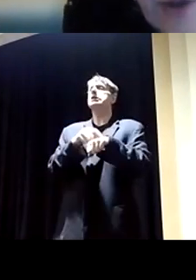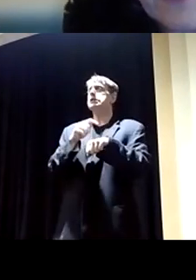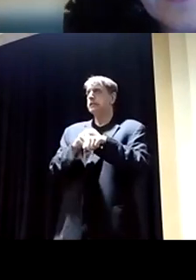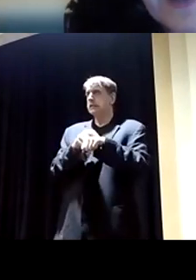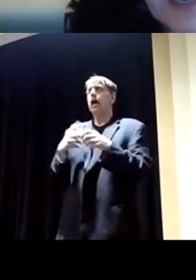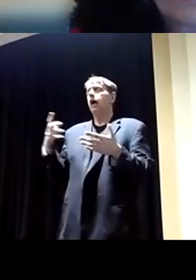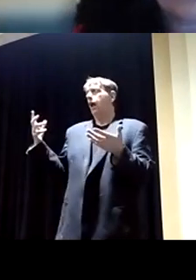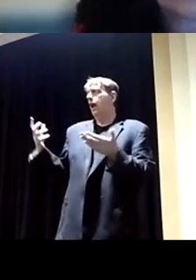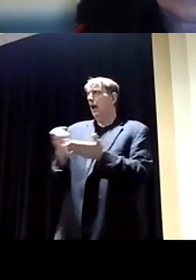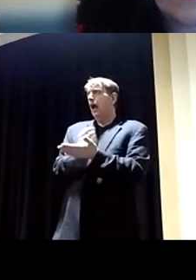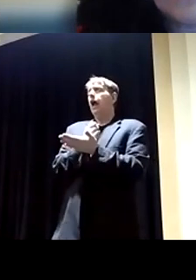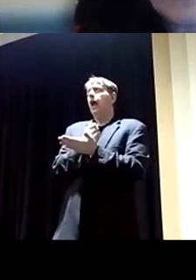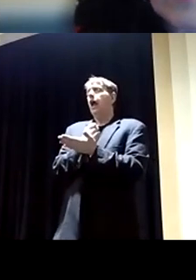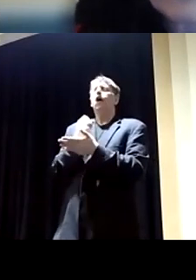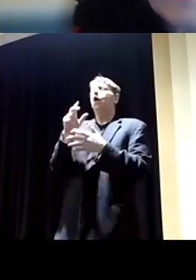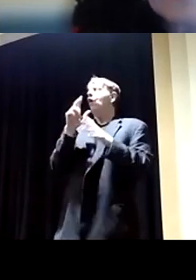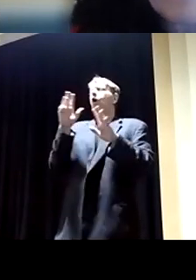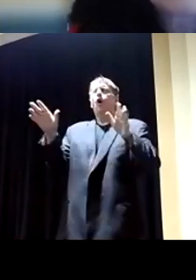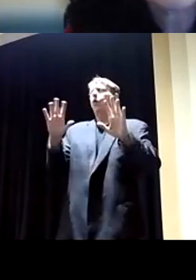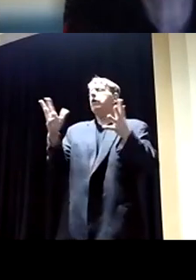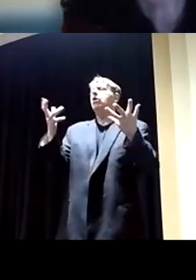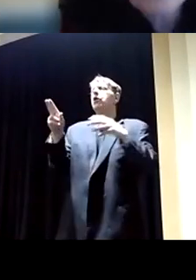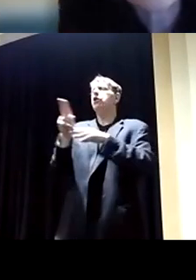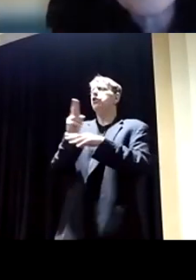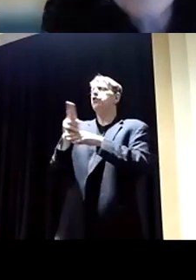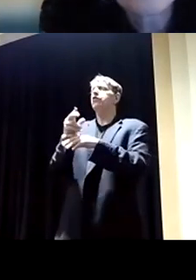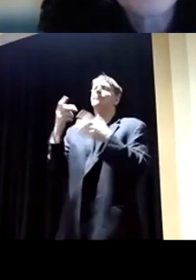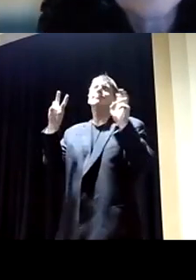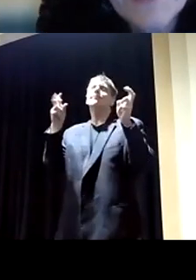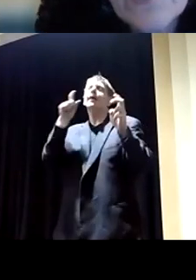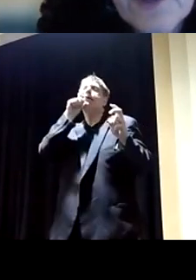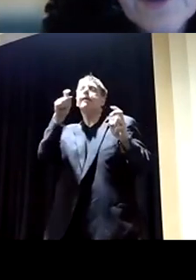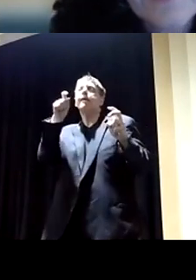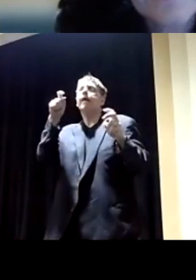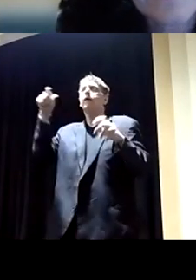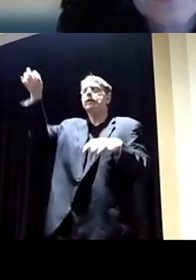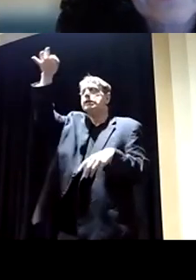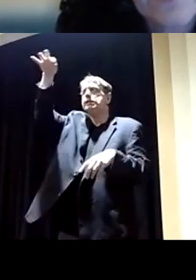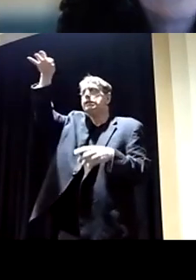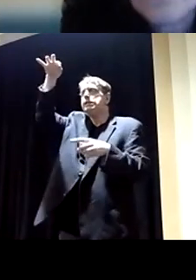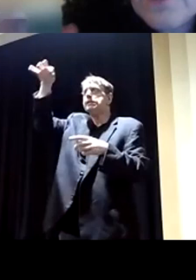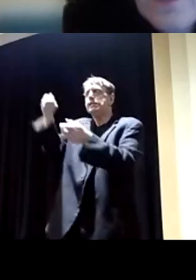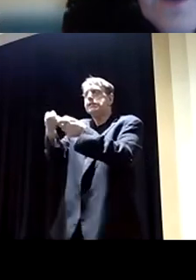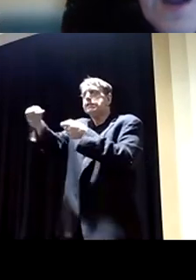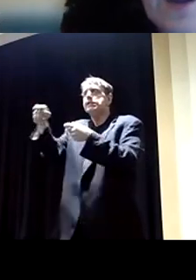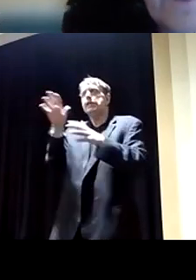to have a carrot and stick approach in which we sit back and we make things here in the United States.